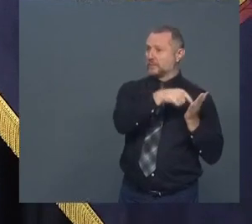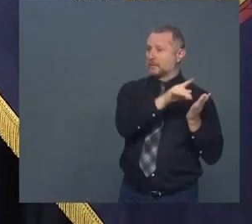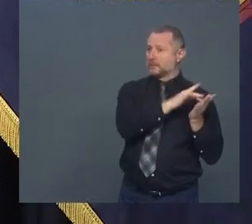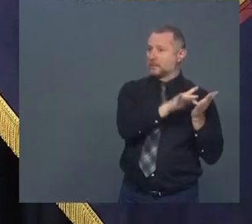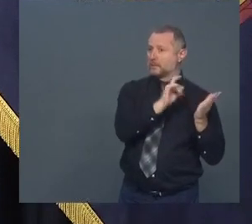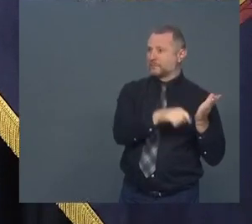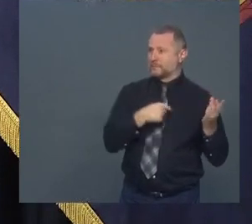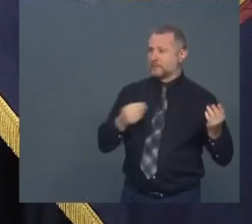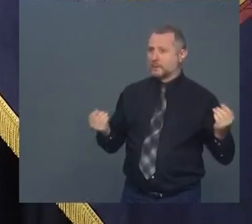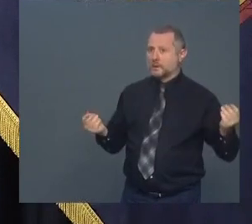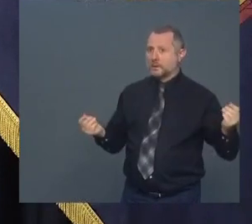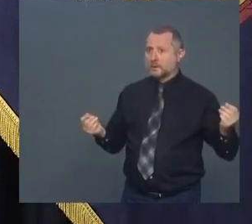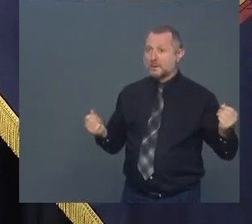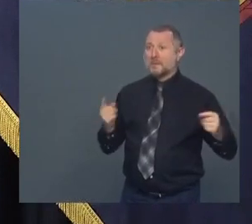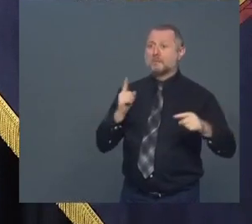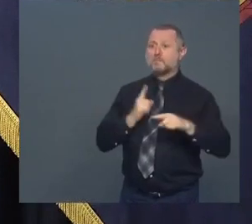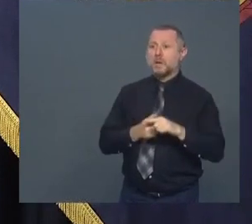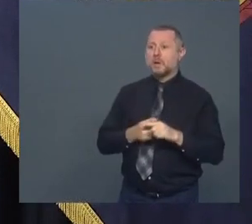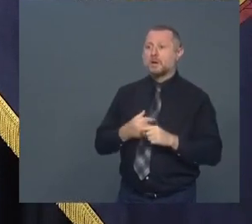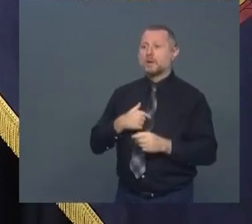And you're going to have less revenues.